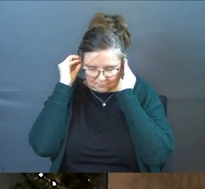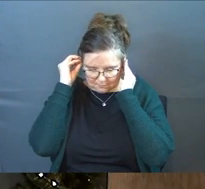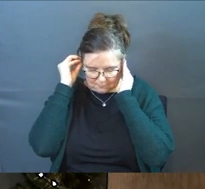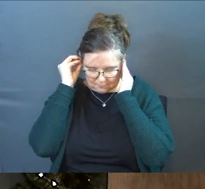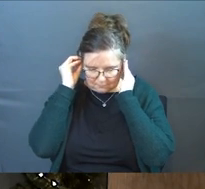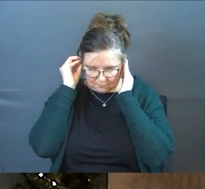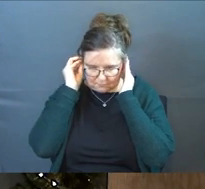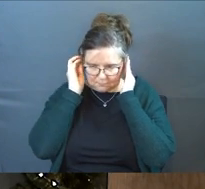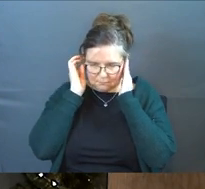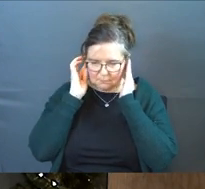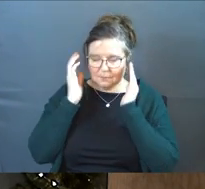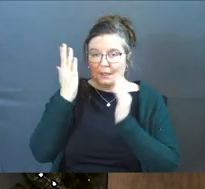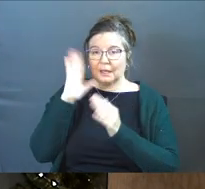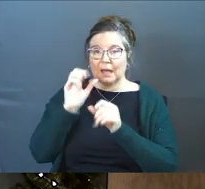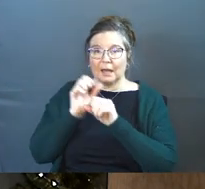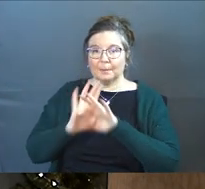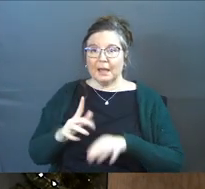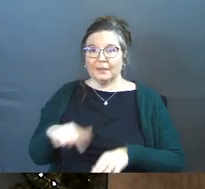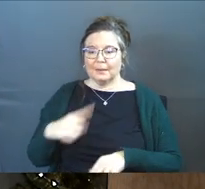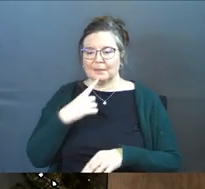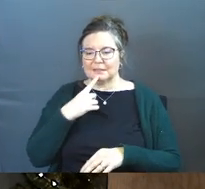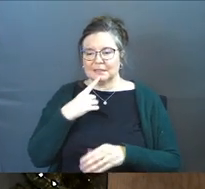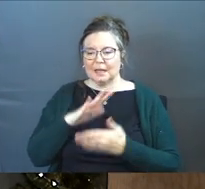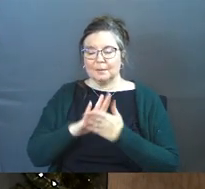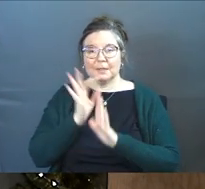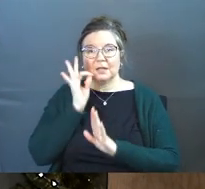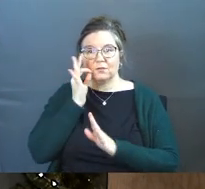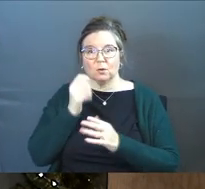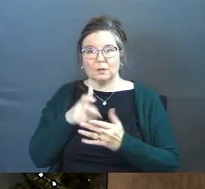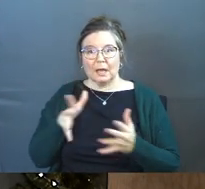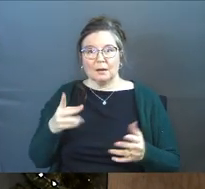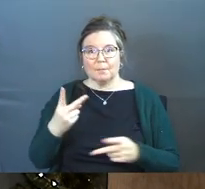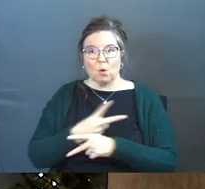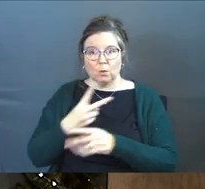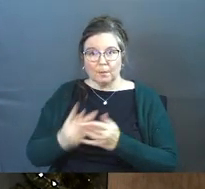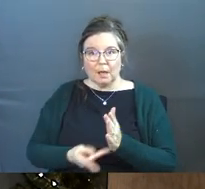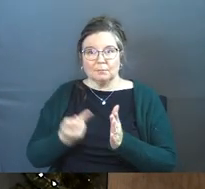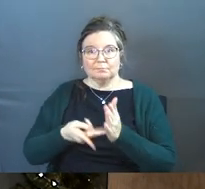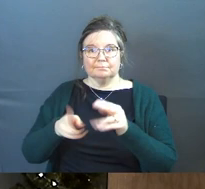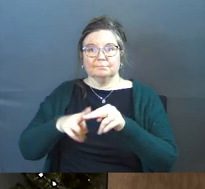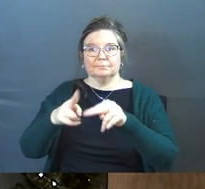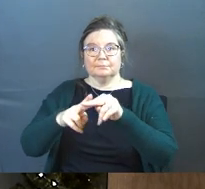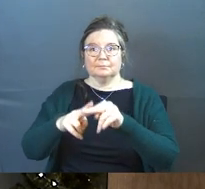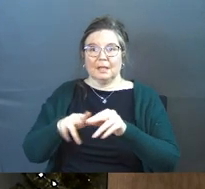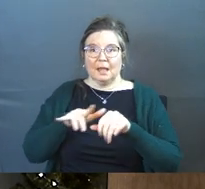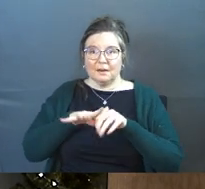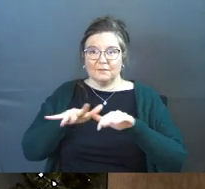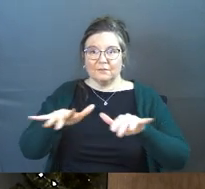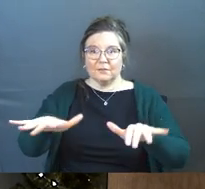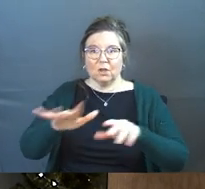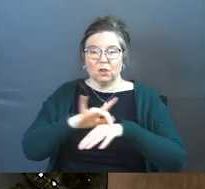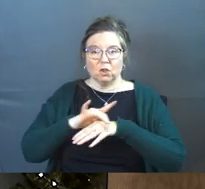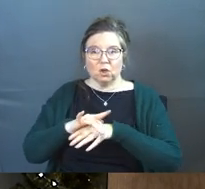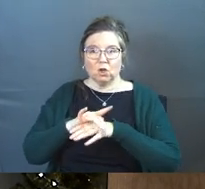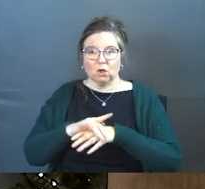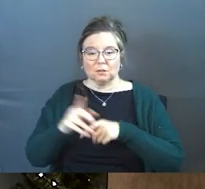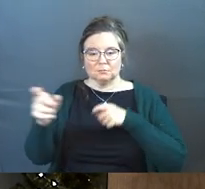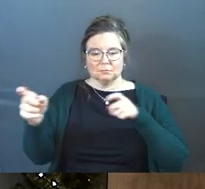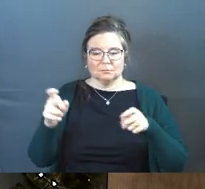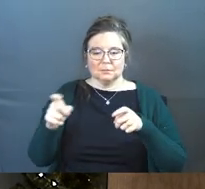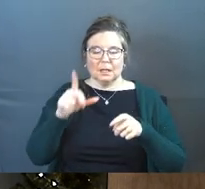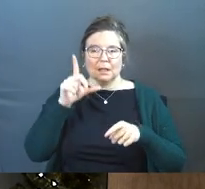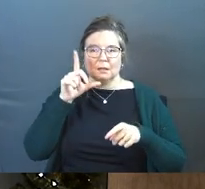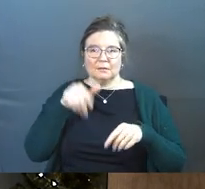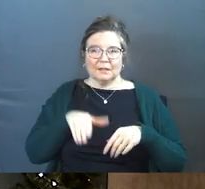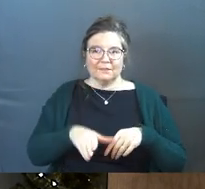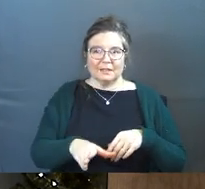and said to them, be fruitful and multiply and fill the earth and subdue it and have dominion over the fish of the sea and over the birds of